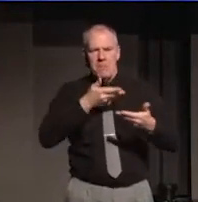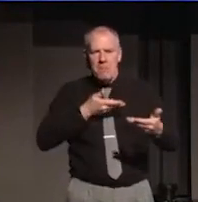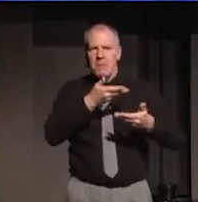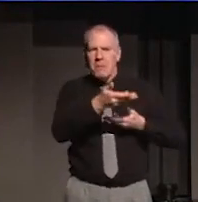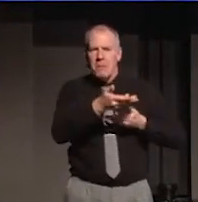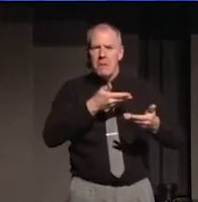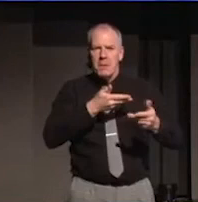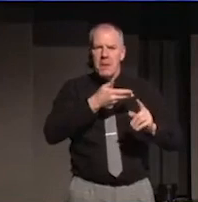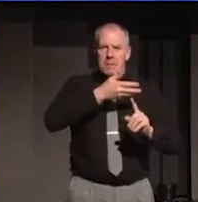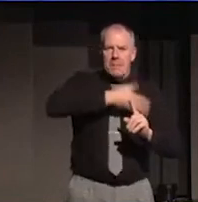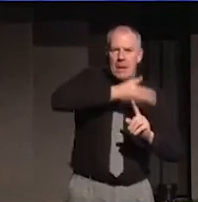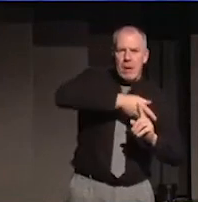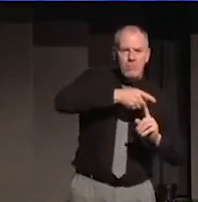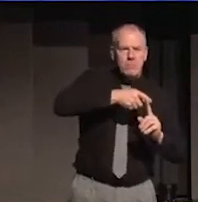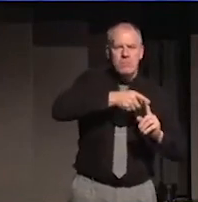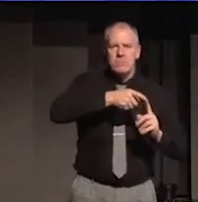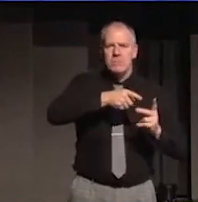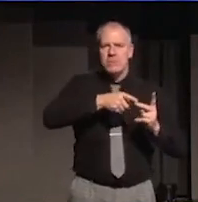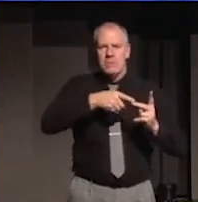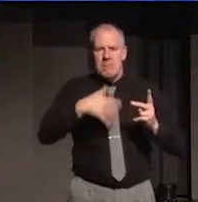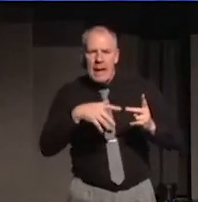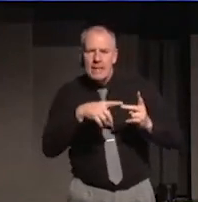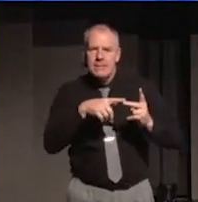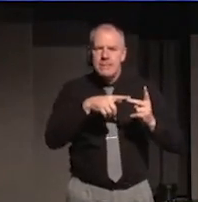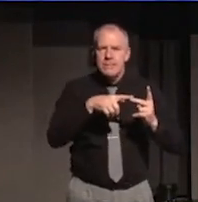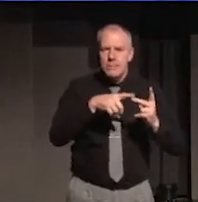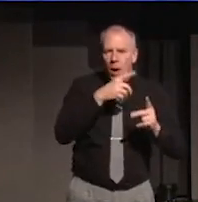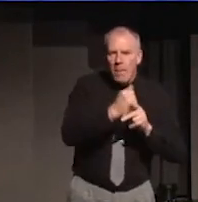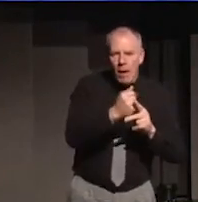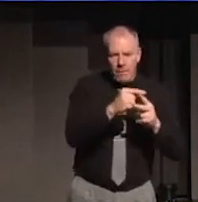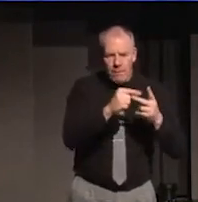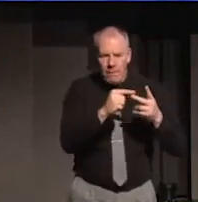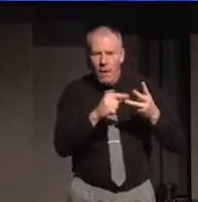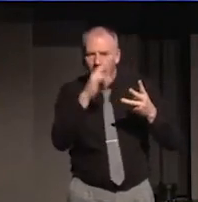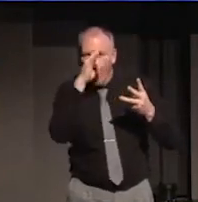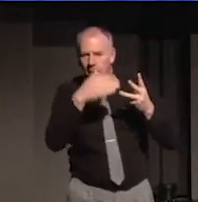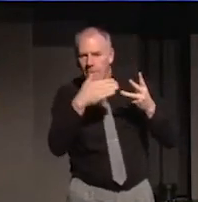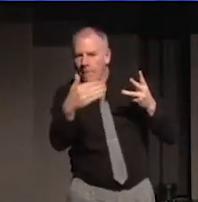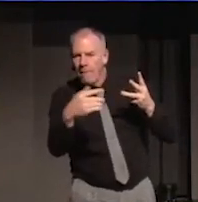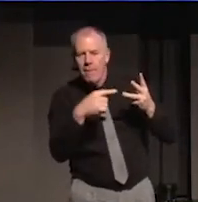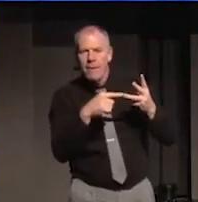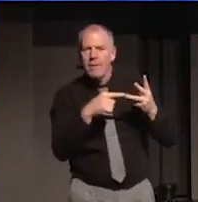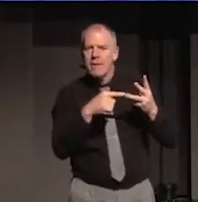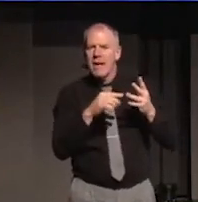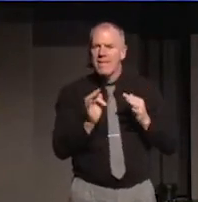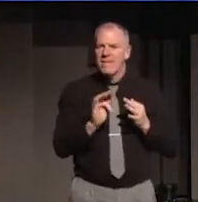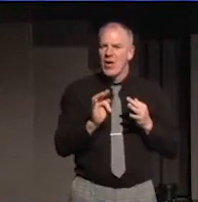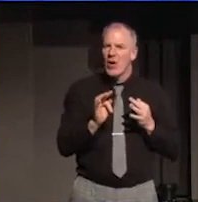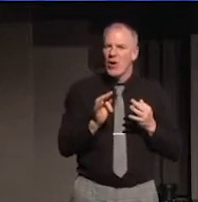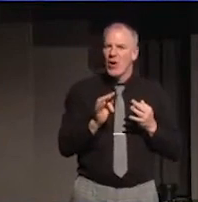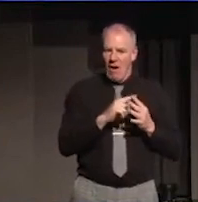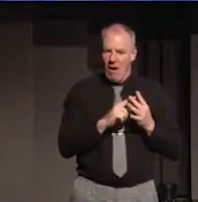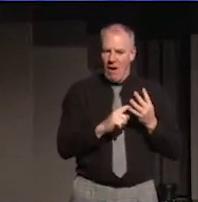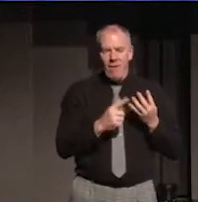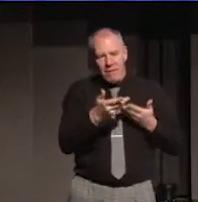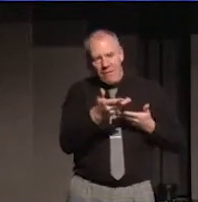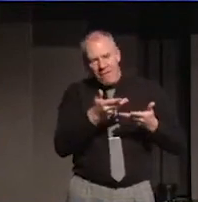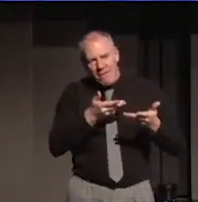shared a bit of our past and our pain, our hopes, and our fears for the future.